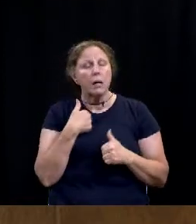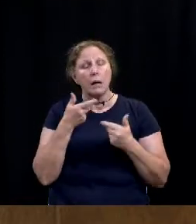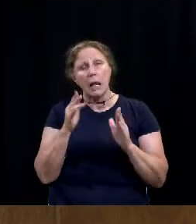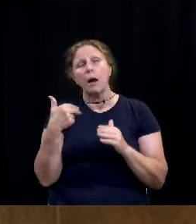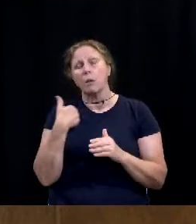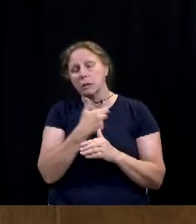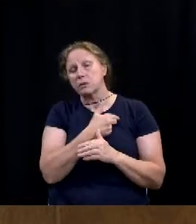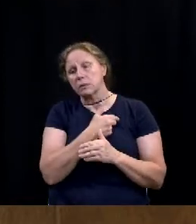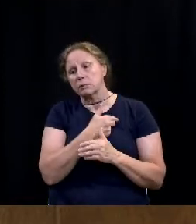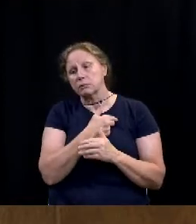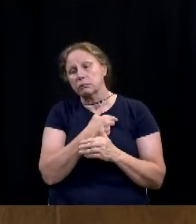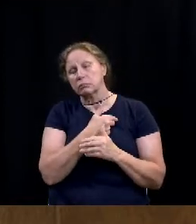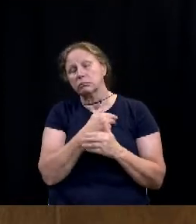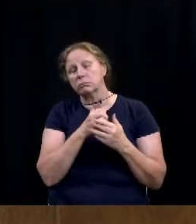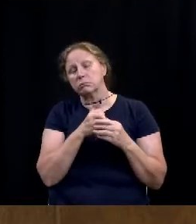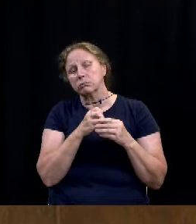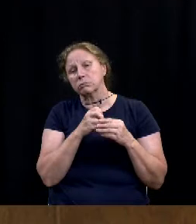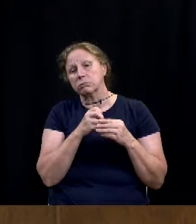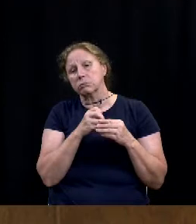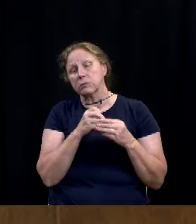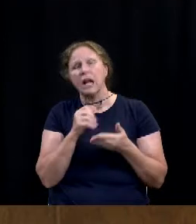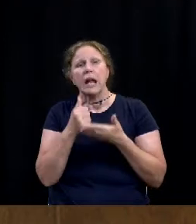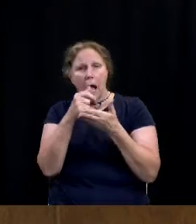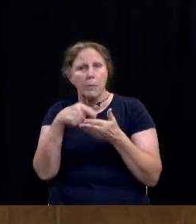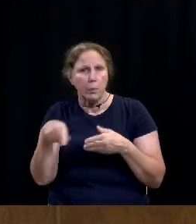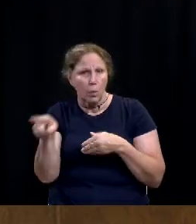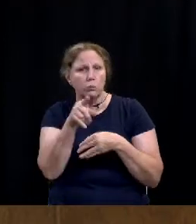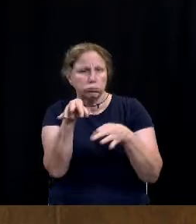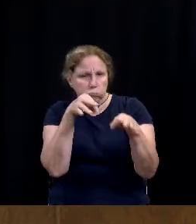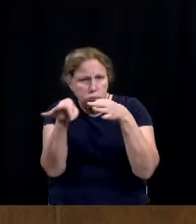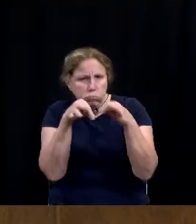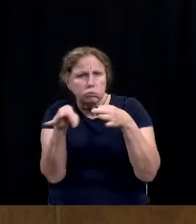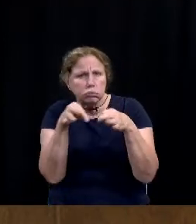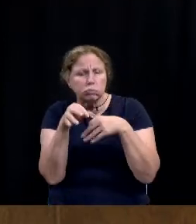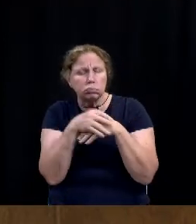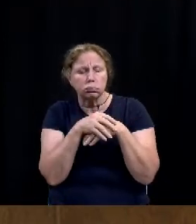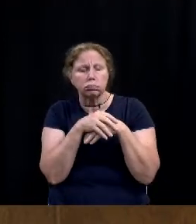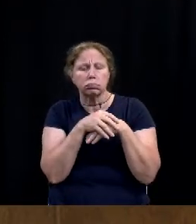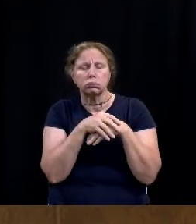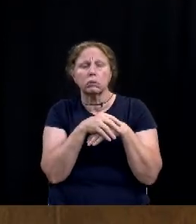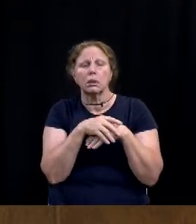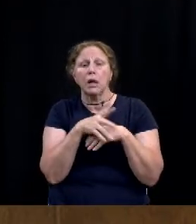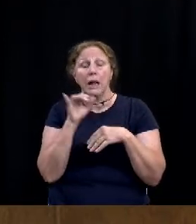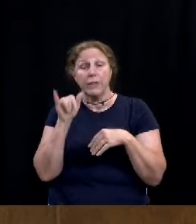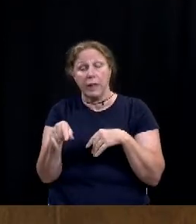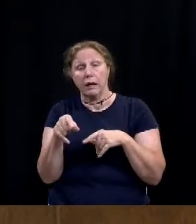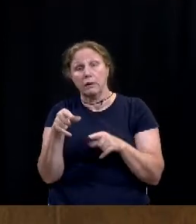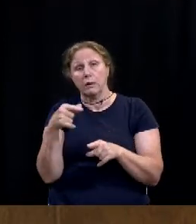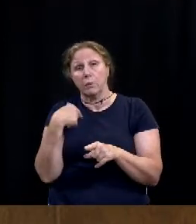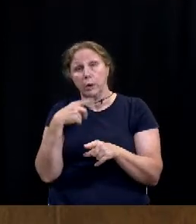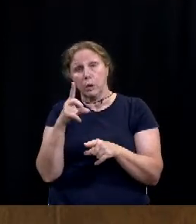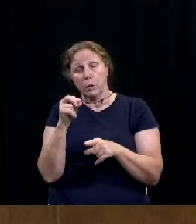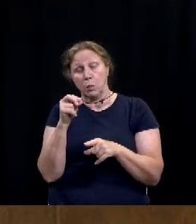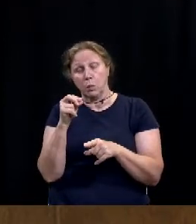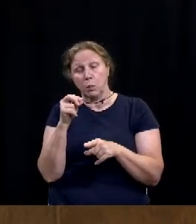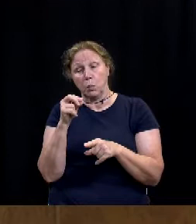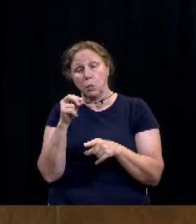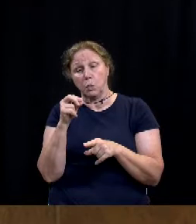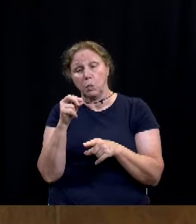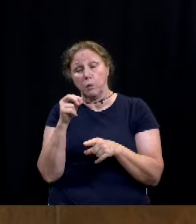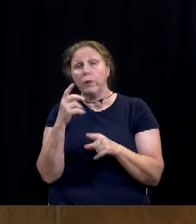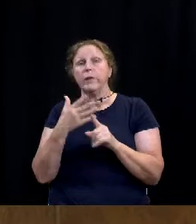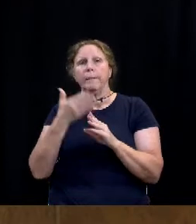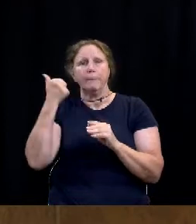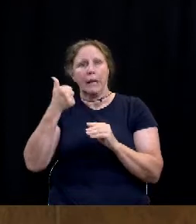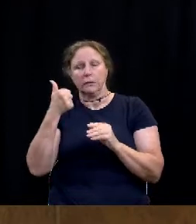to guide through this process. And we're doing this with the best mind at